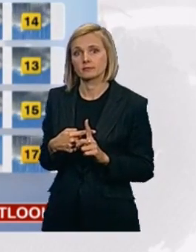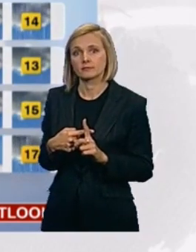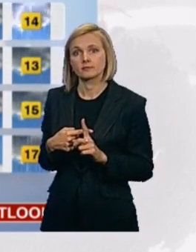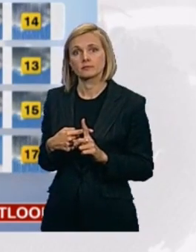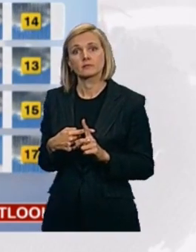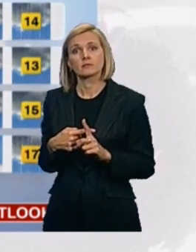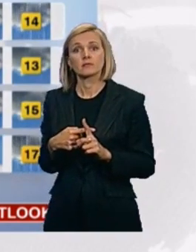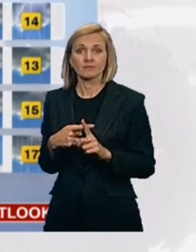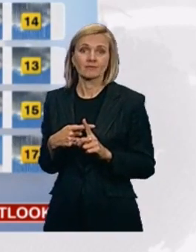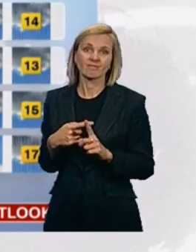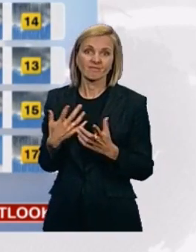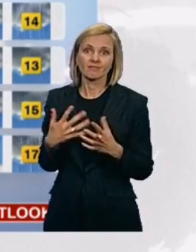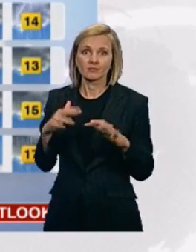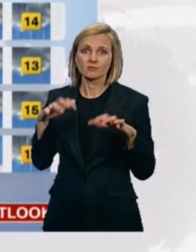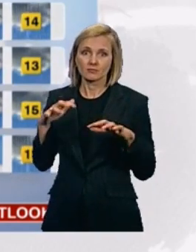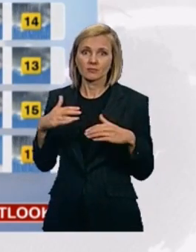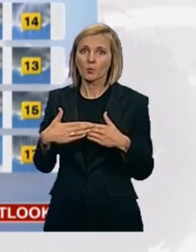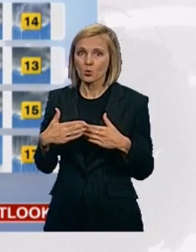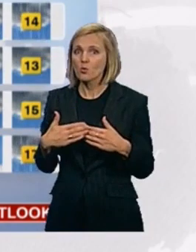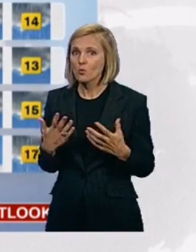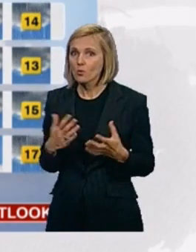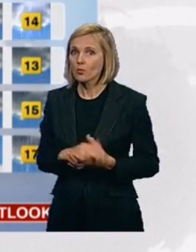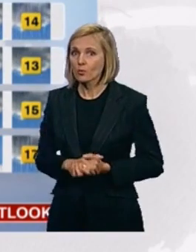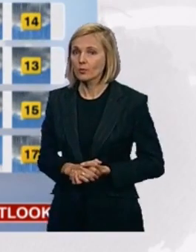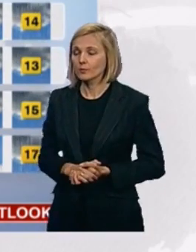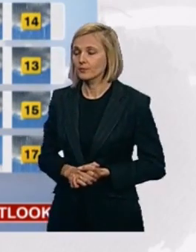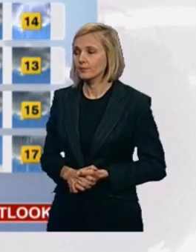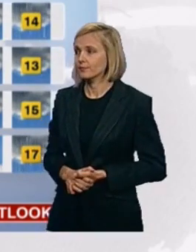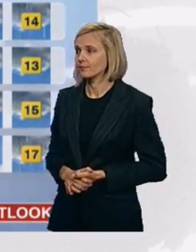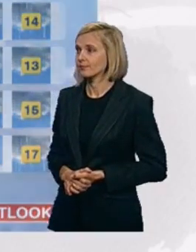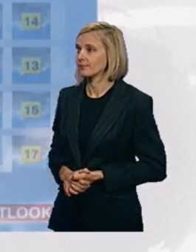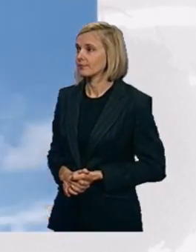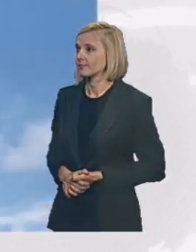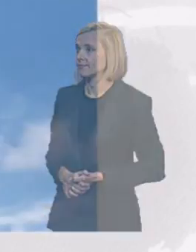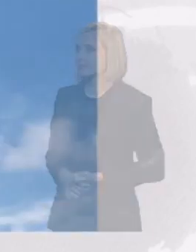in the forecast. And in these showers, it will feel rather cool.